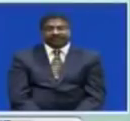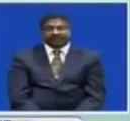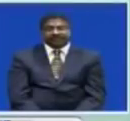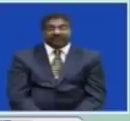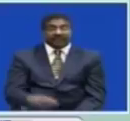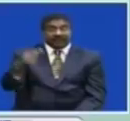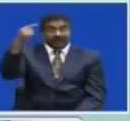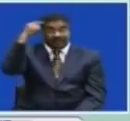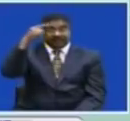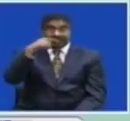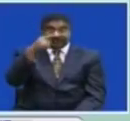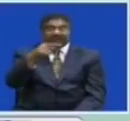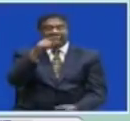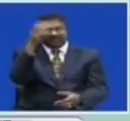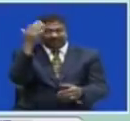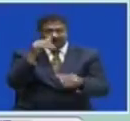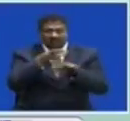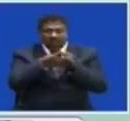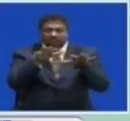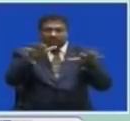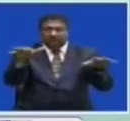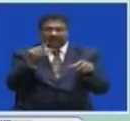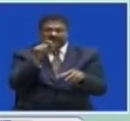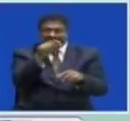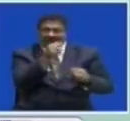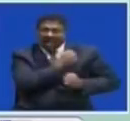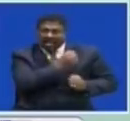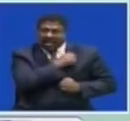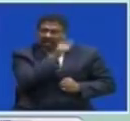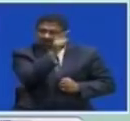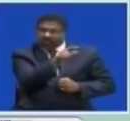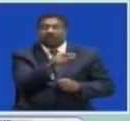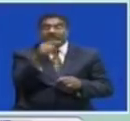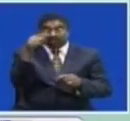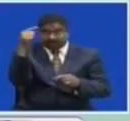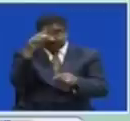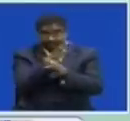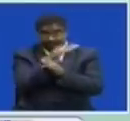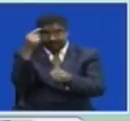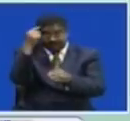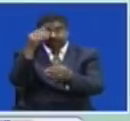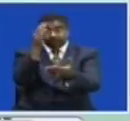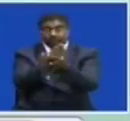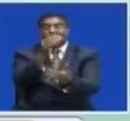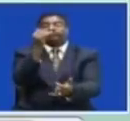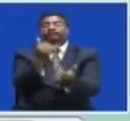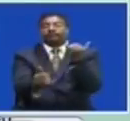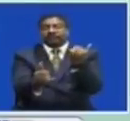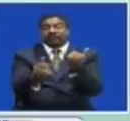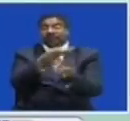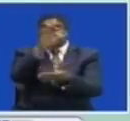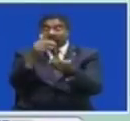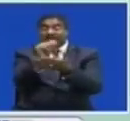Government says It has contained The infestation And spread Of the four army wounds In all the ten districts Of the copper belt province